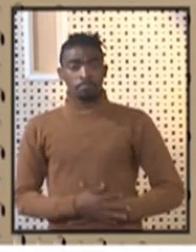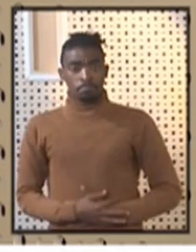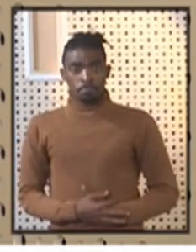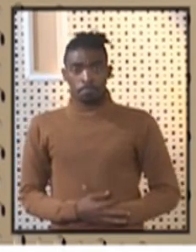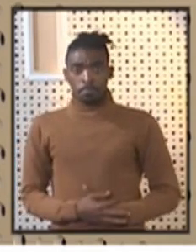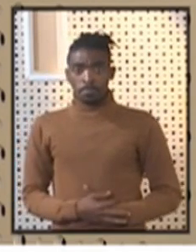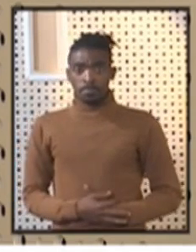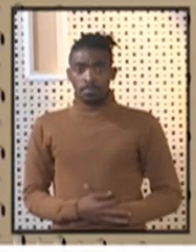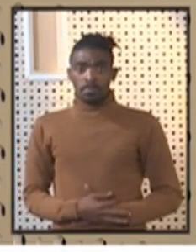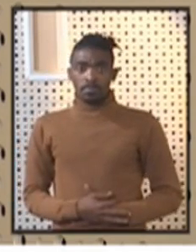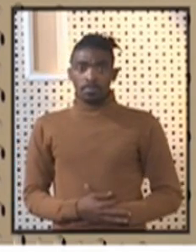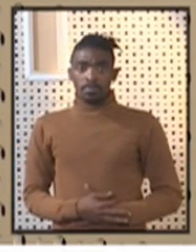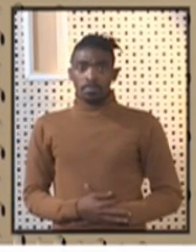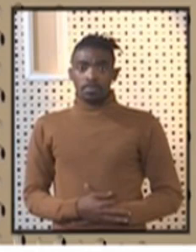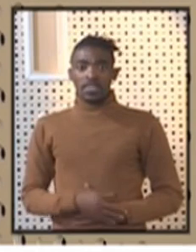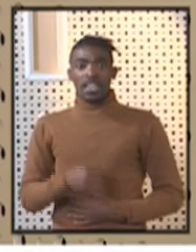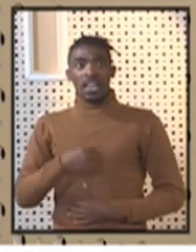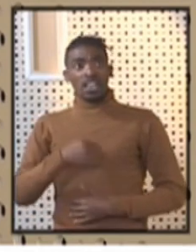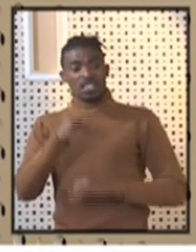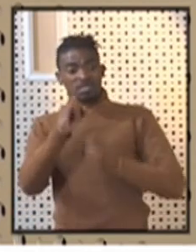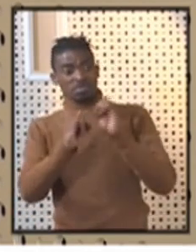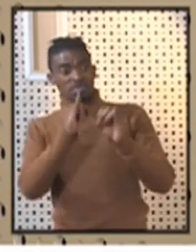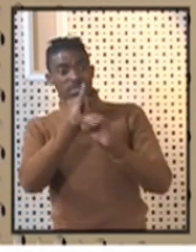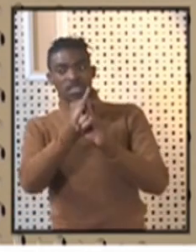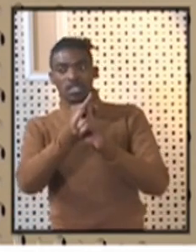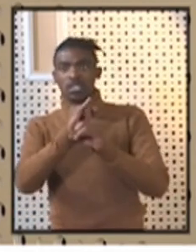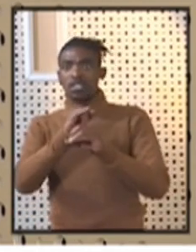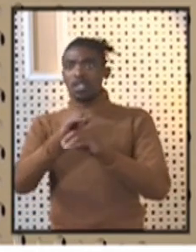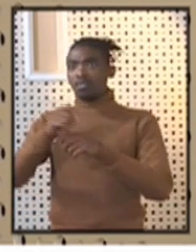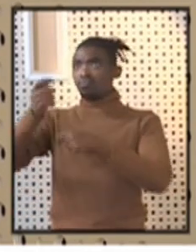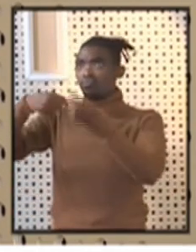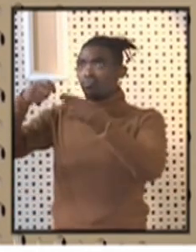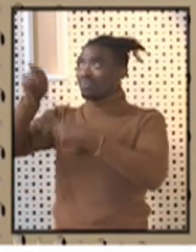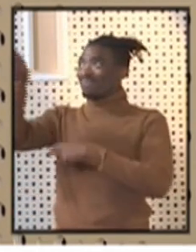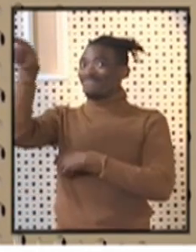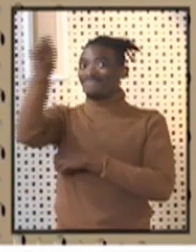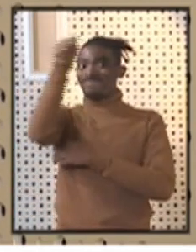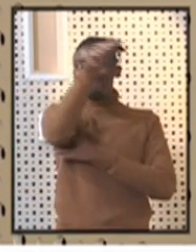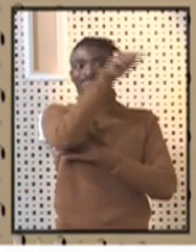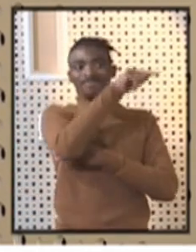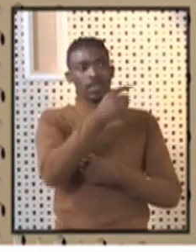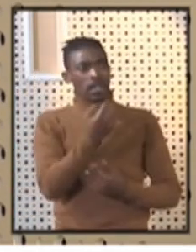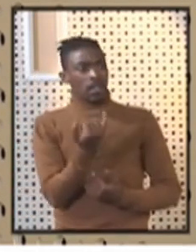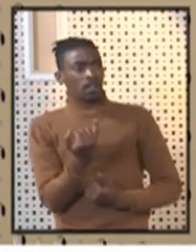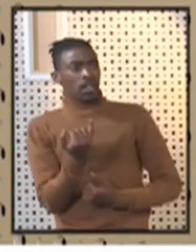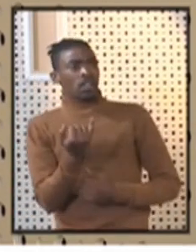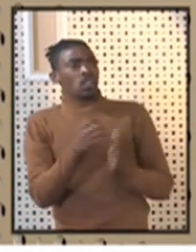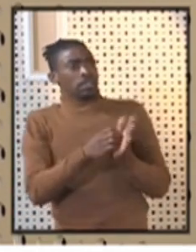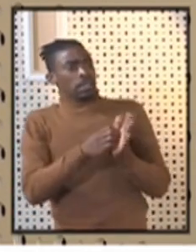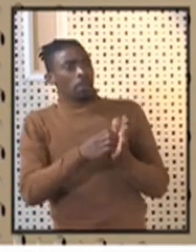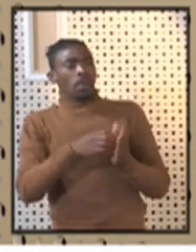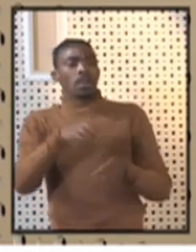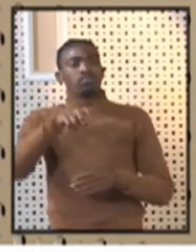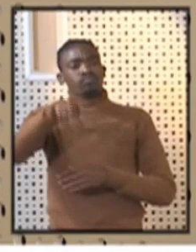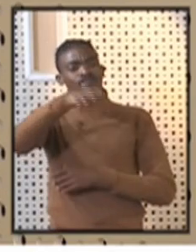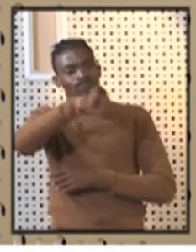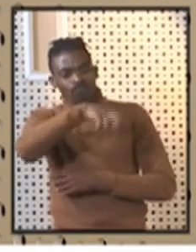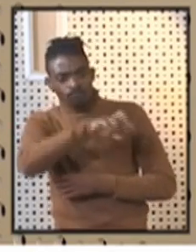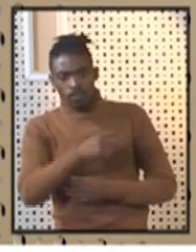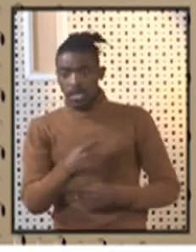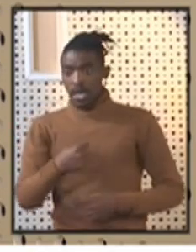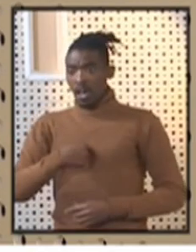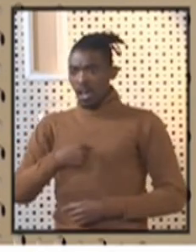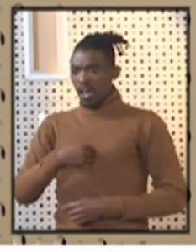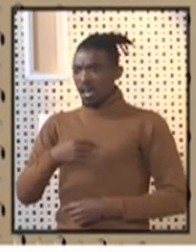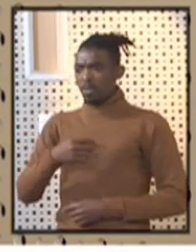also to engage in our international markets. What concerns us currently as the tourism portfolio is us being put as